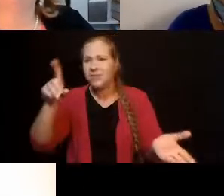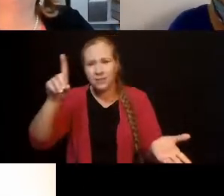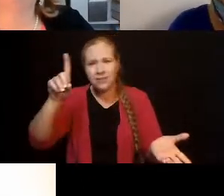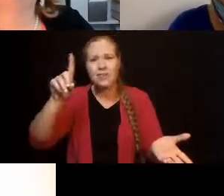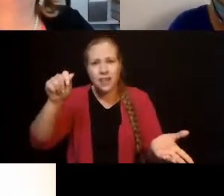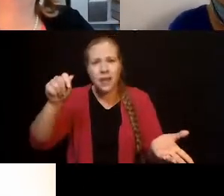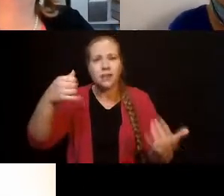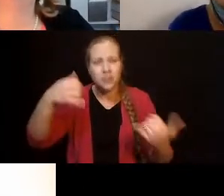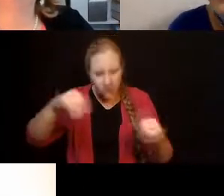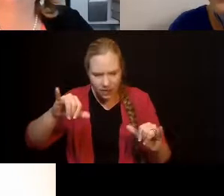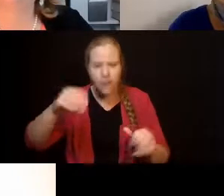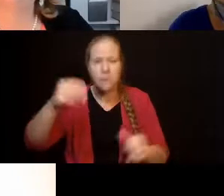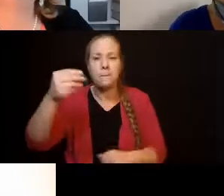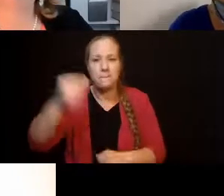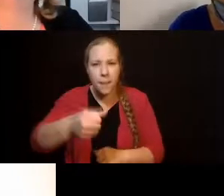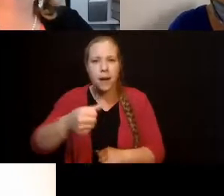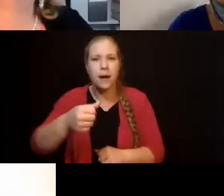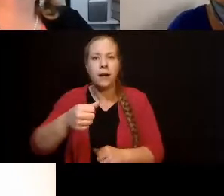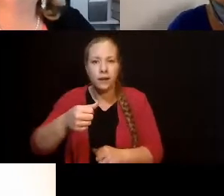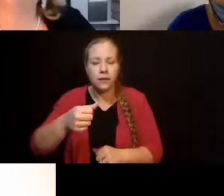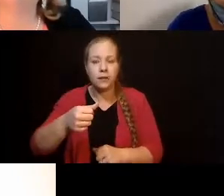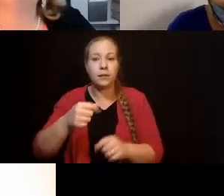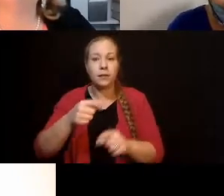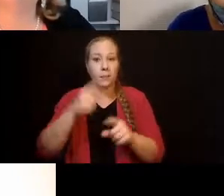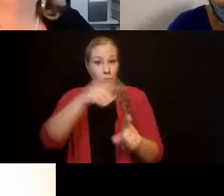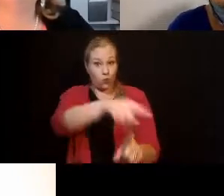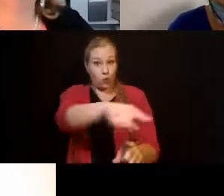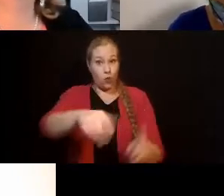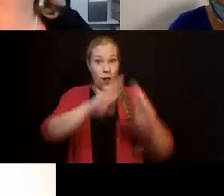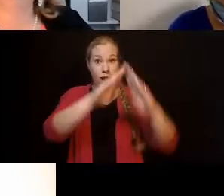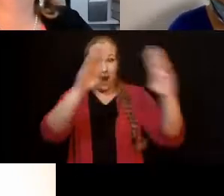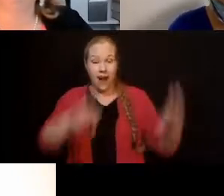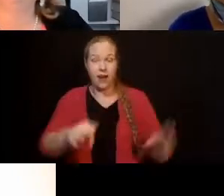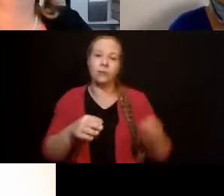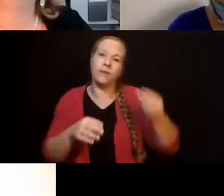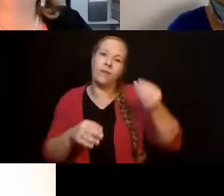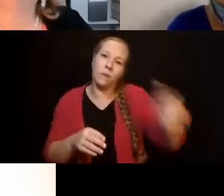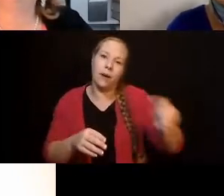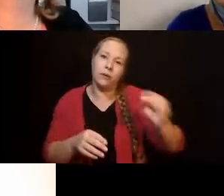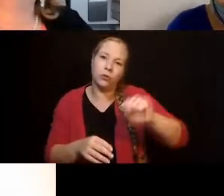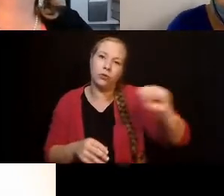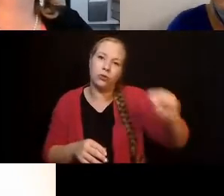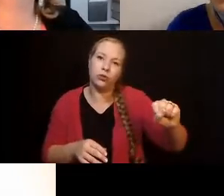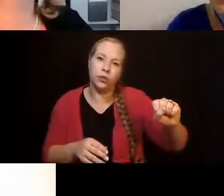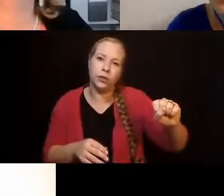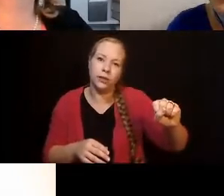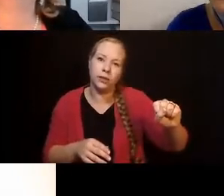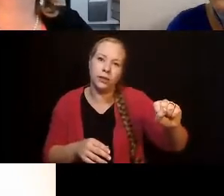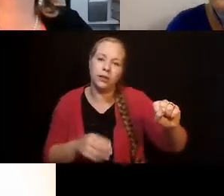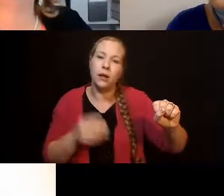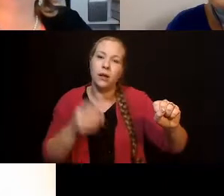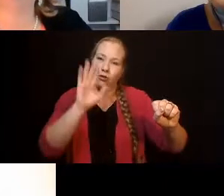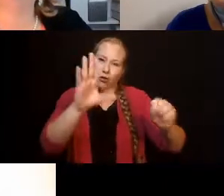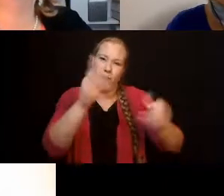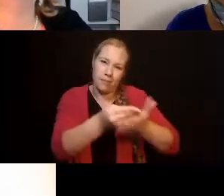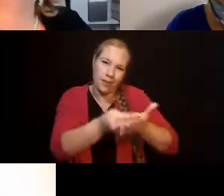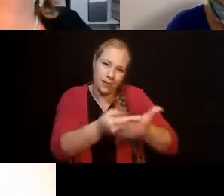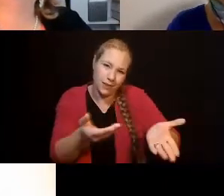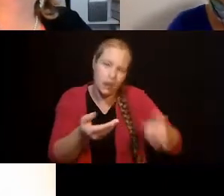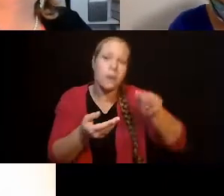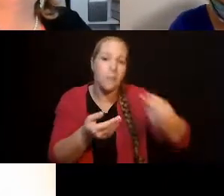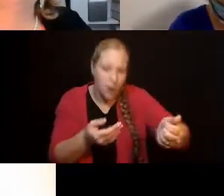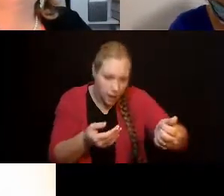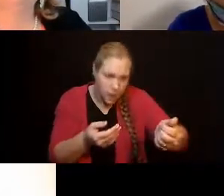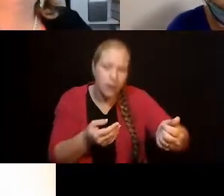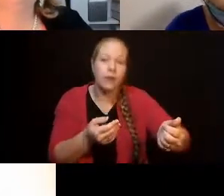expenses out of their Social Security, and DDA pays for the assistance for them to come in.